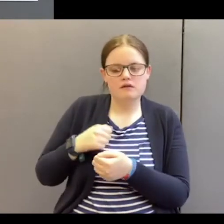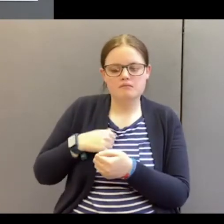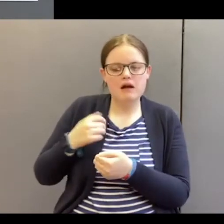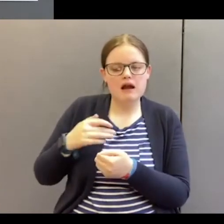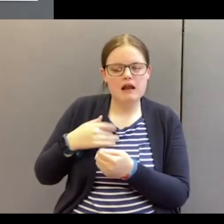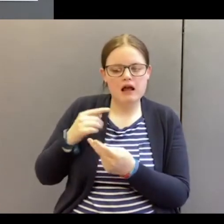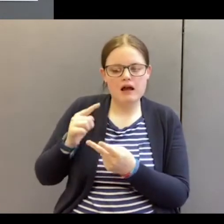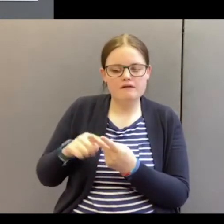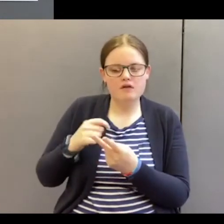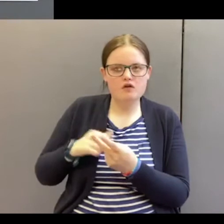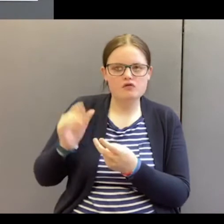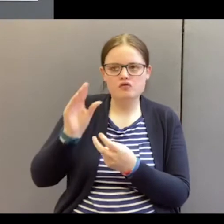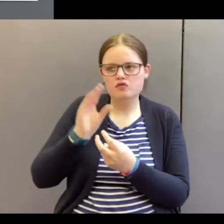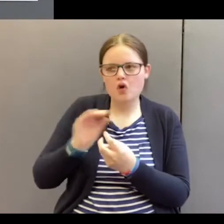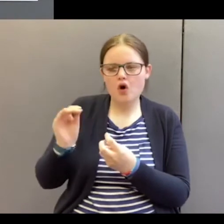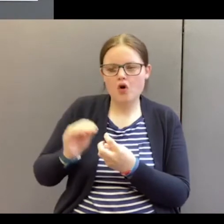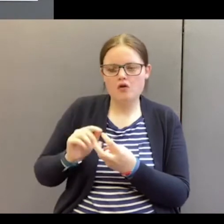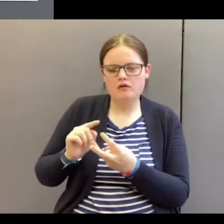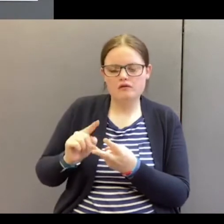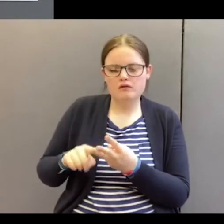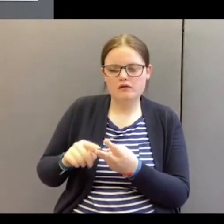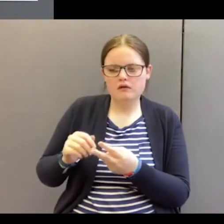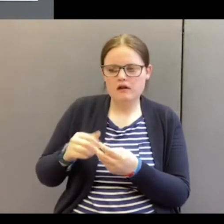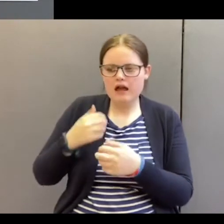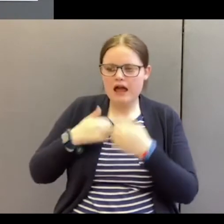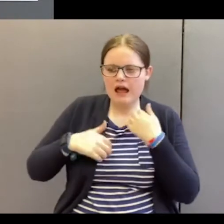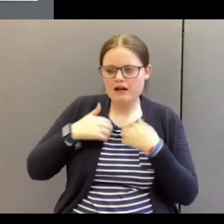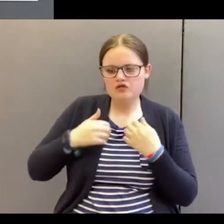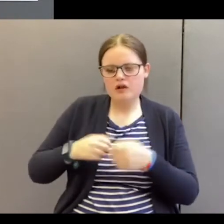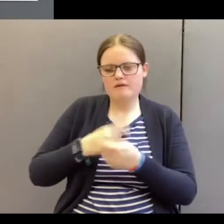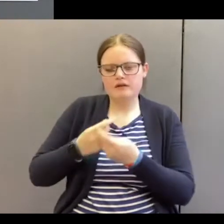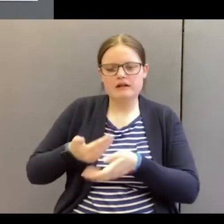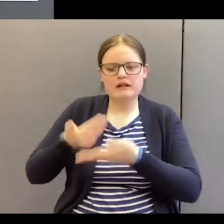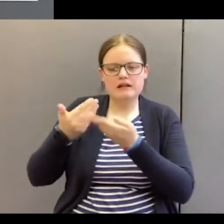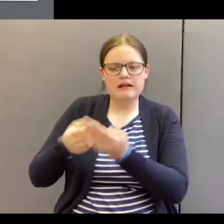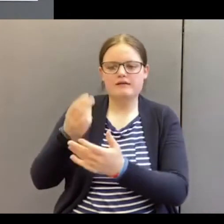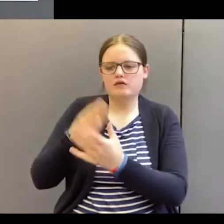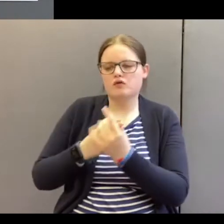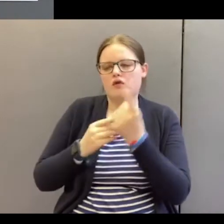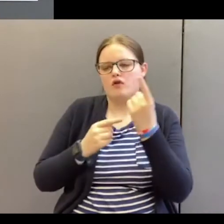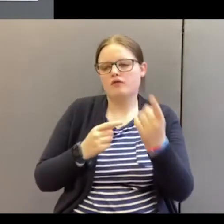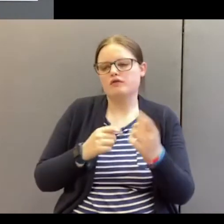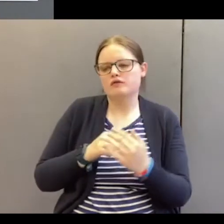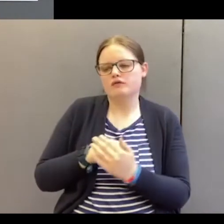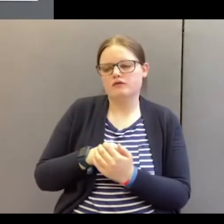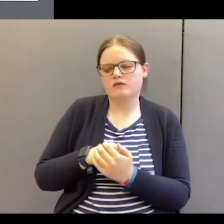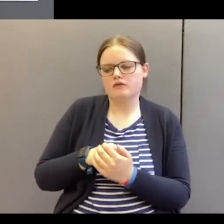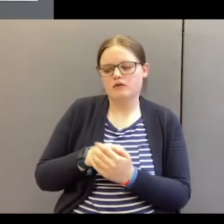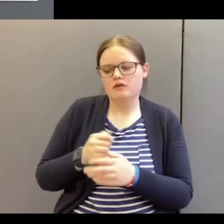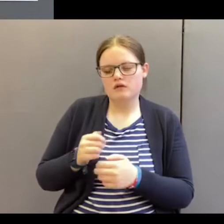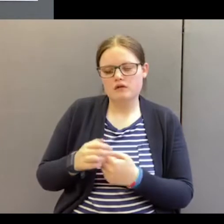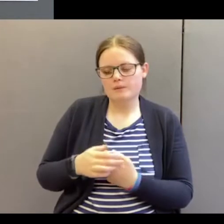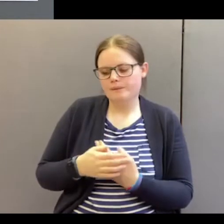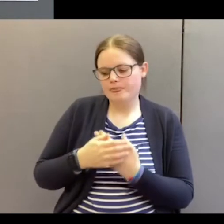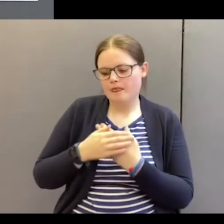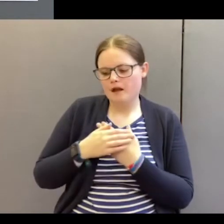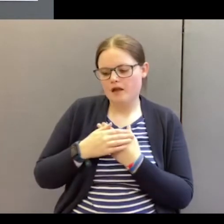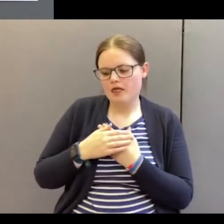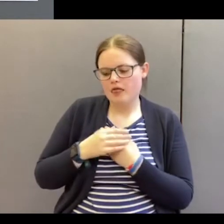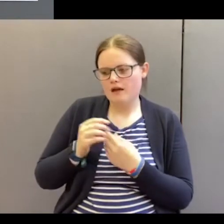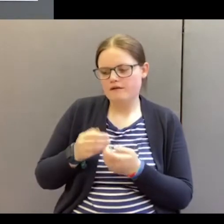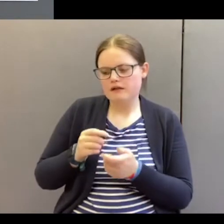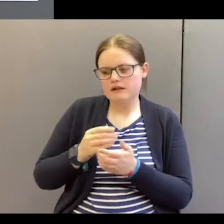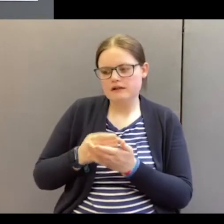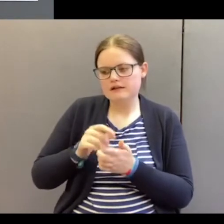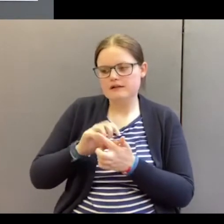my soul, my energy, my all. Love so divine